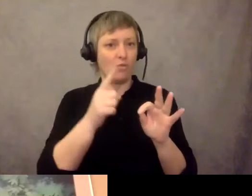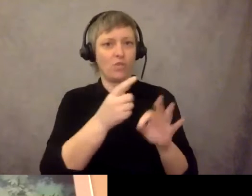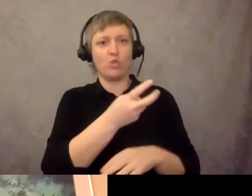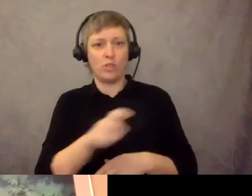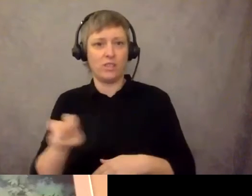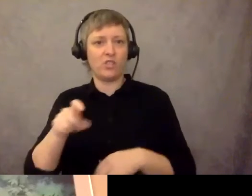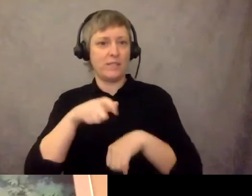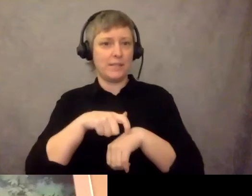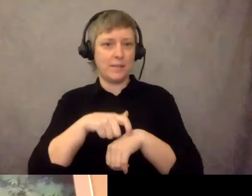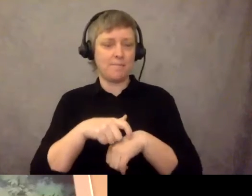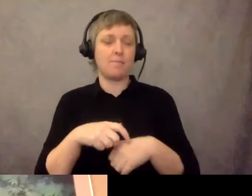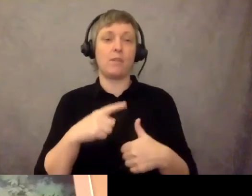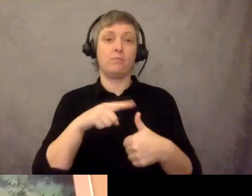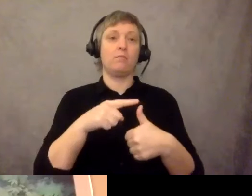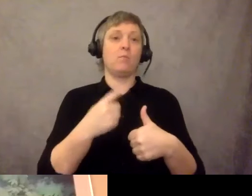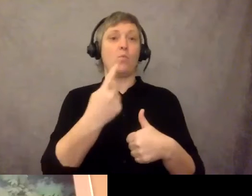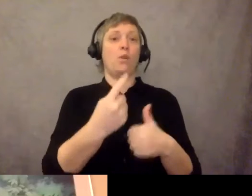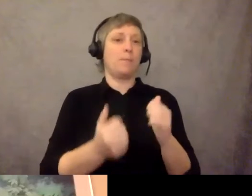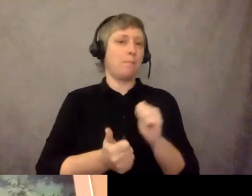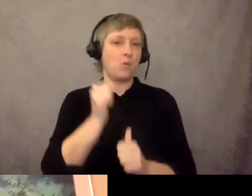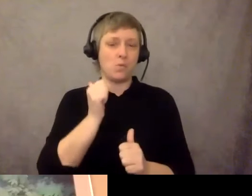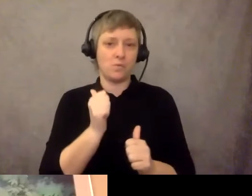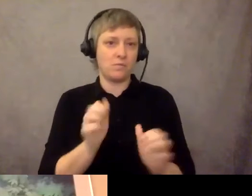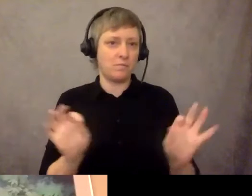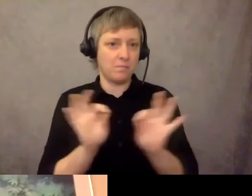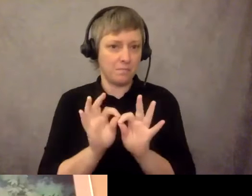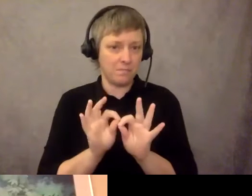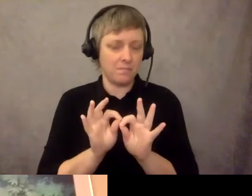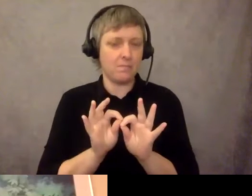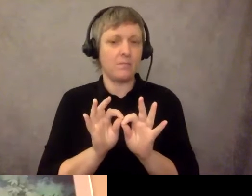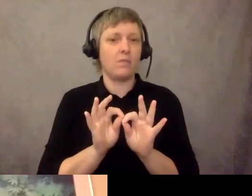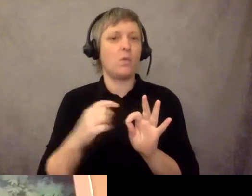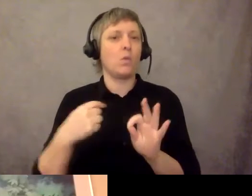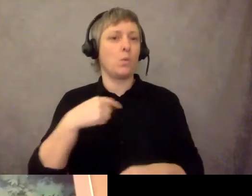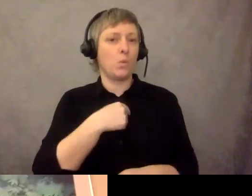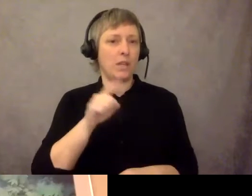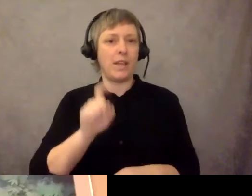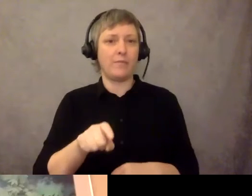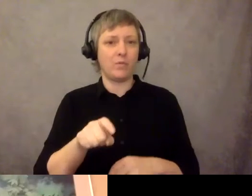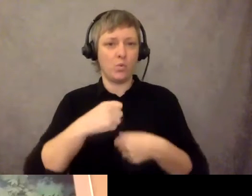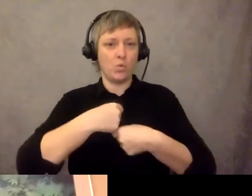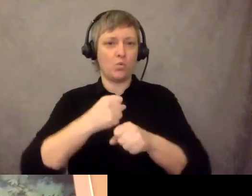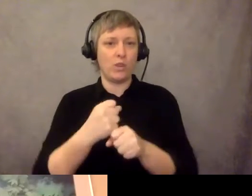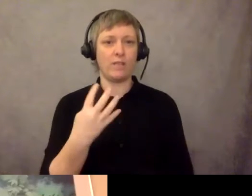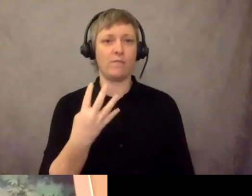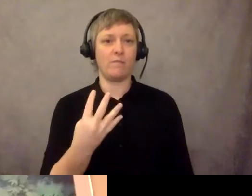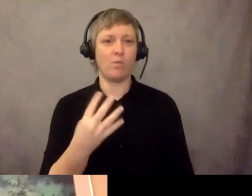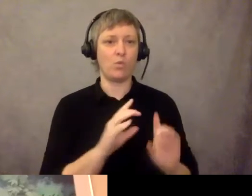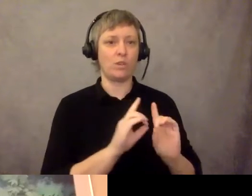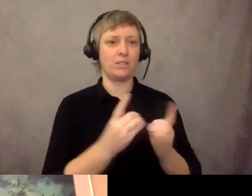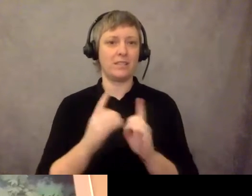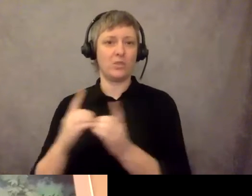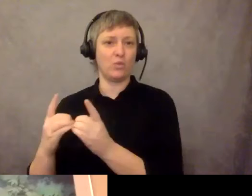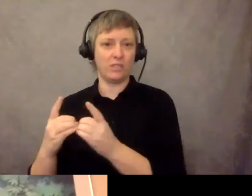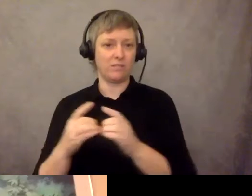the fact that we will need to create four districts should the ballot measure pass. And